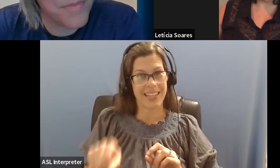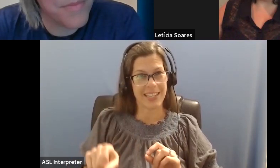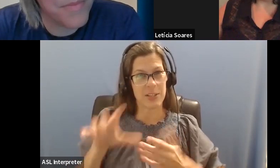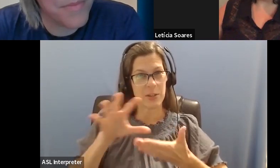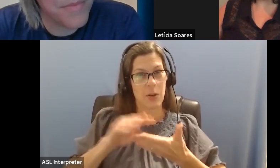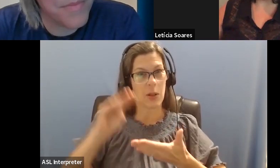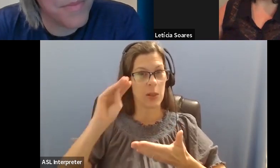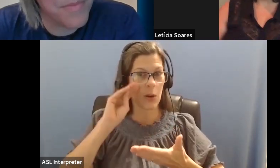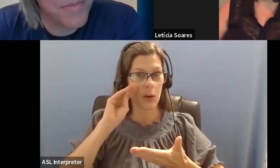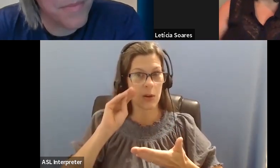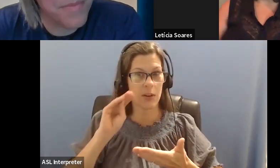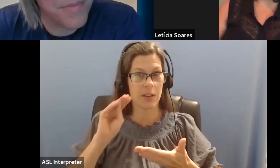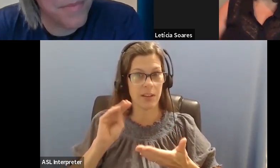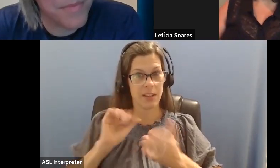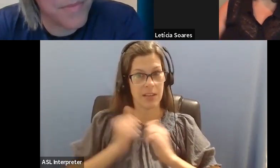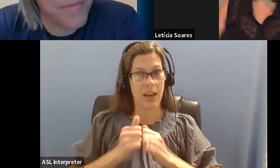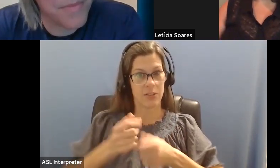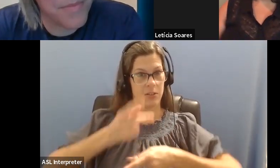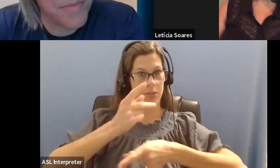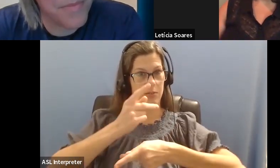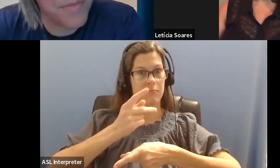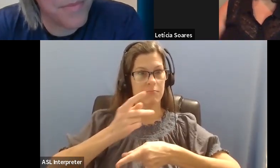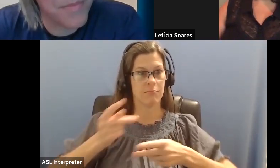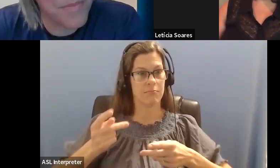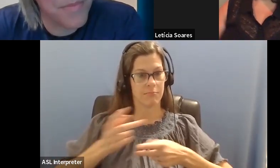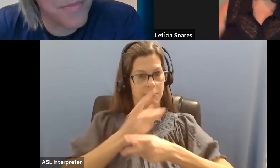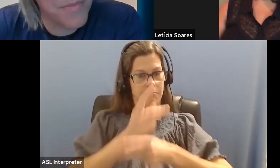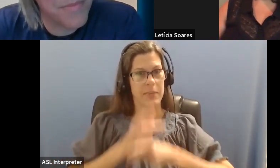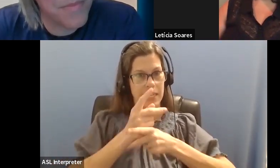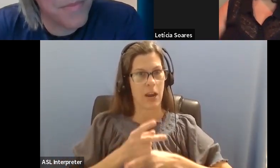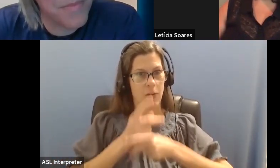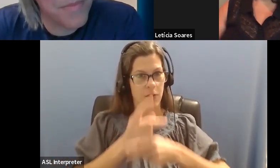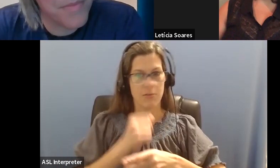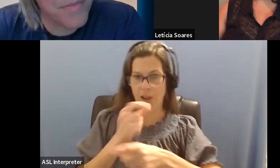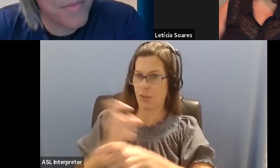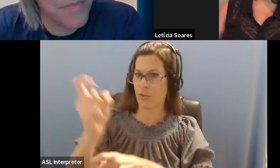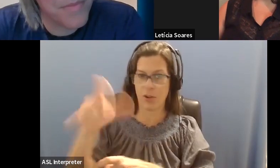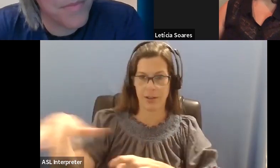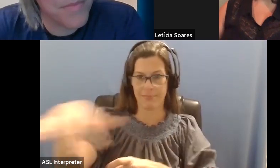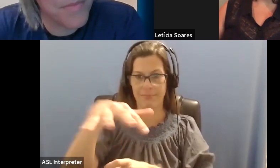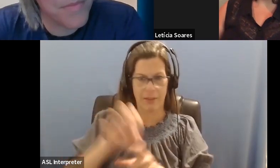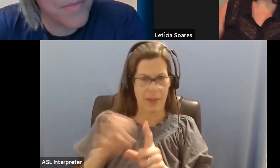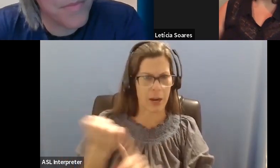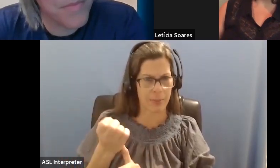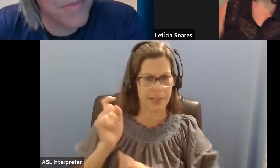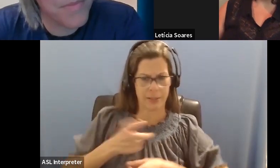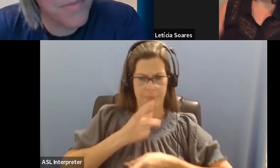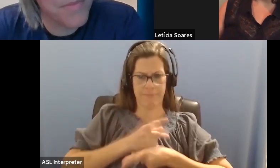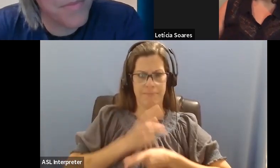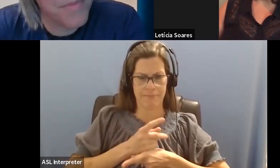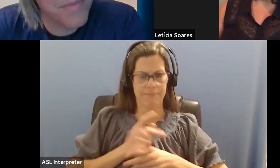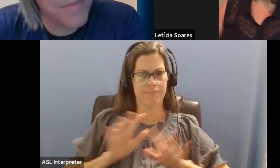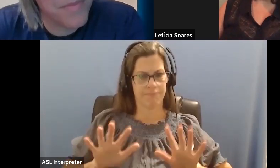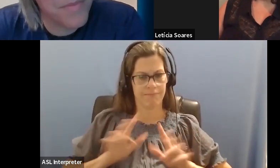ourselves, you know, um, so I think my point of view of